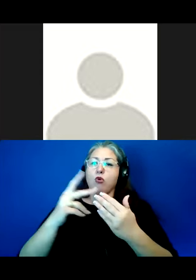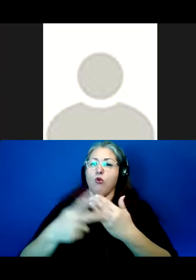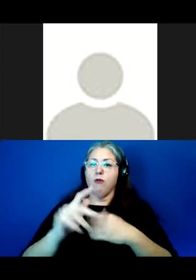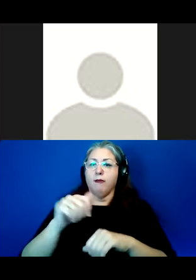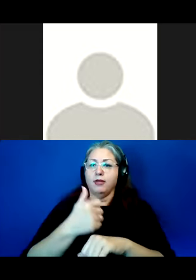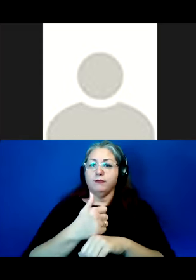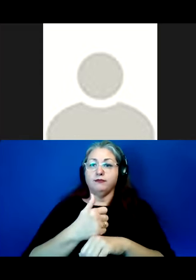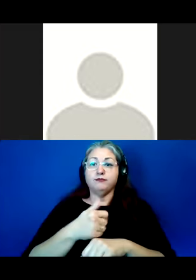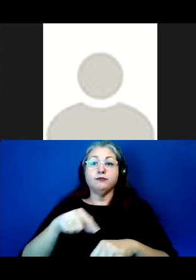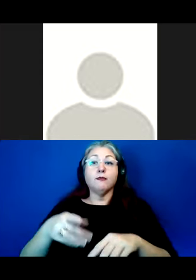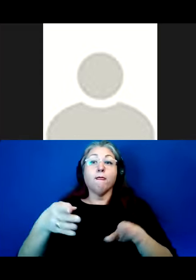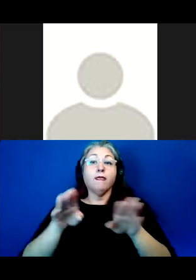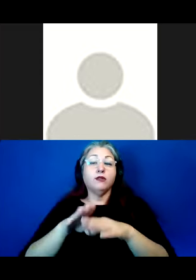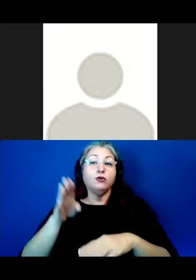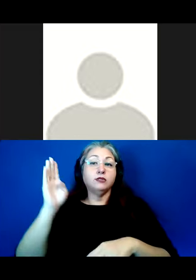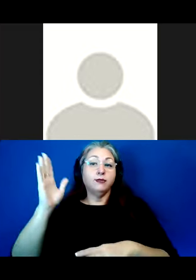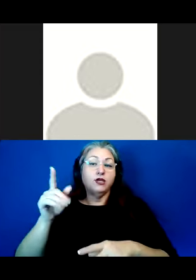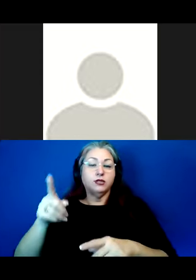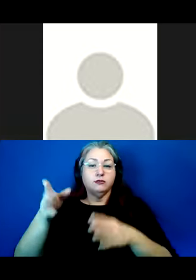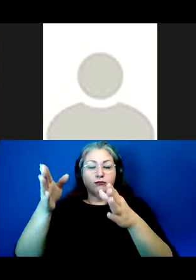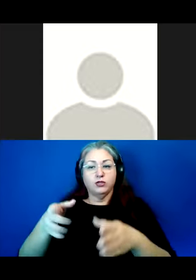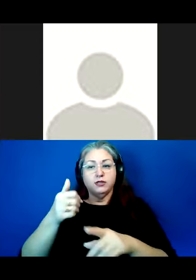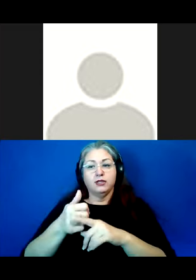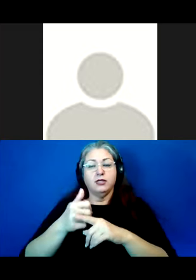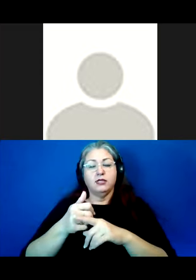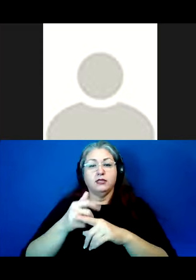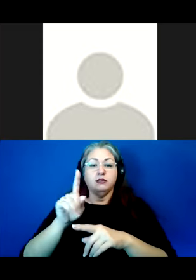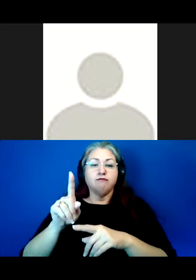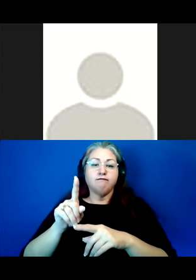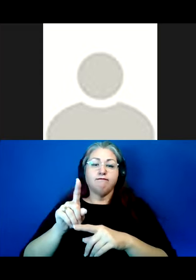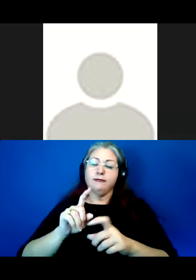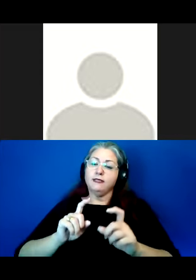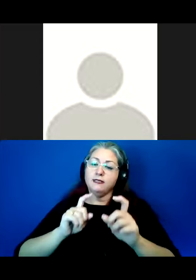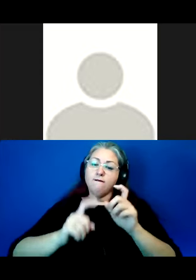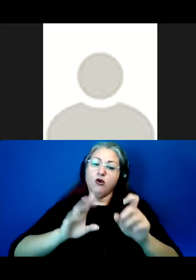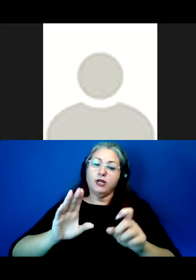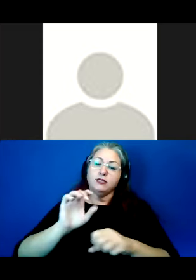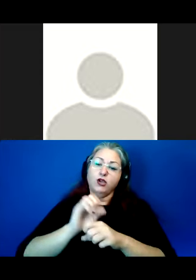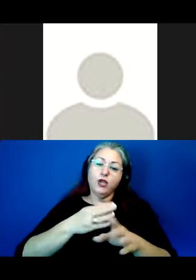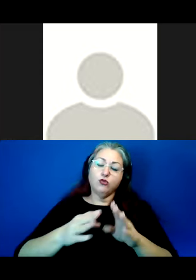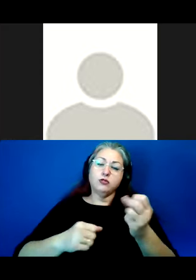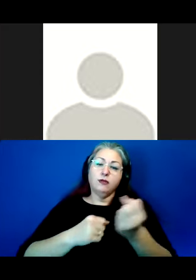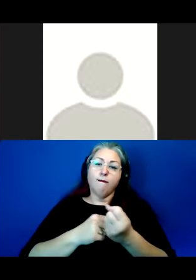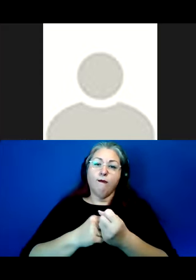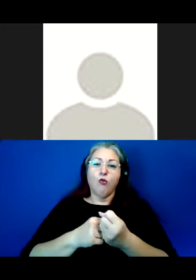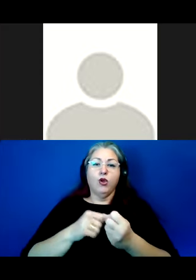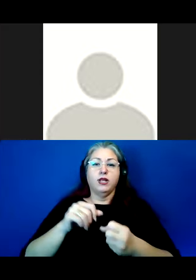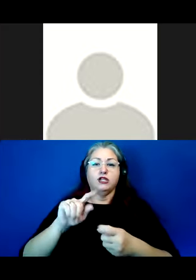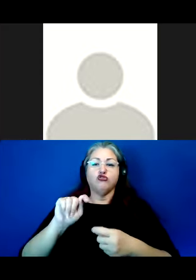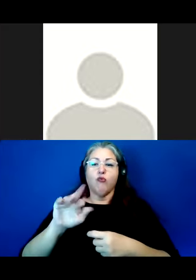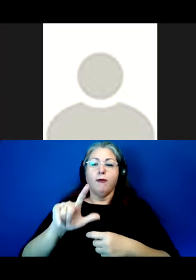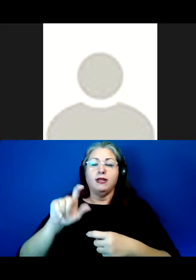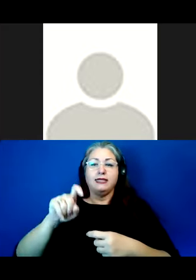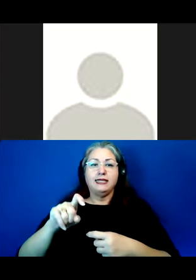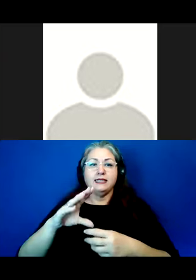Our closing speaker is an individual who has devoted much of his career supporting the needs of tribal communities and promoting efforts